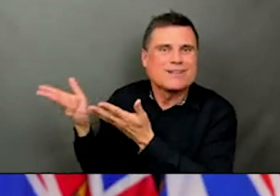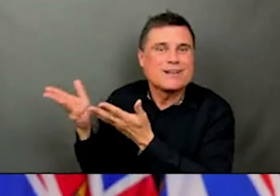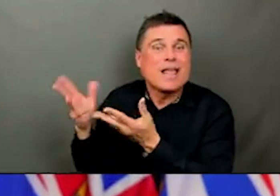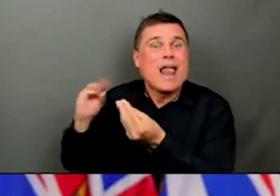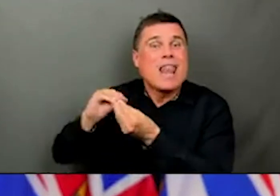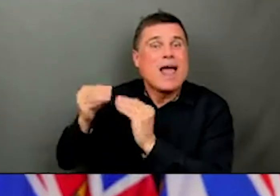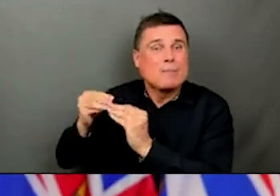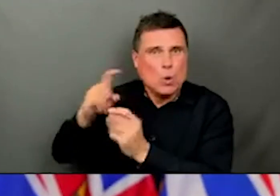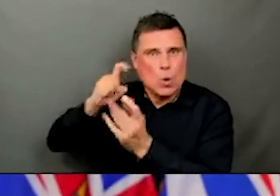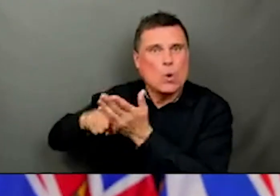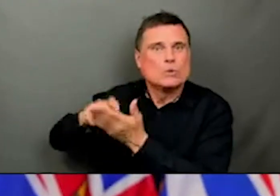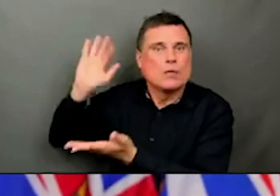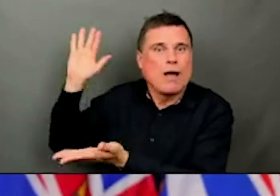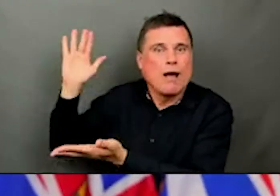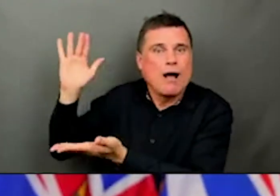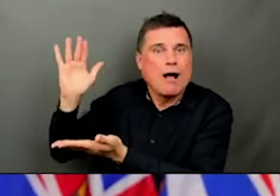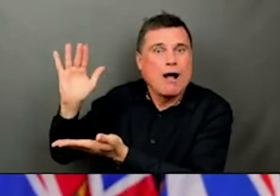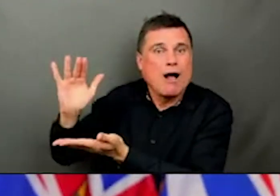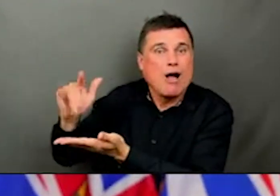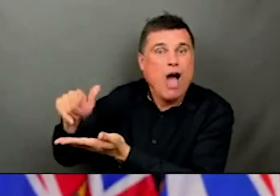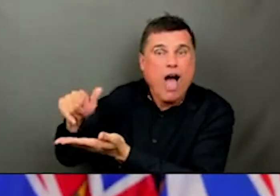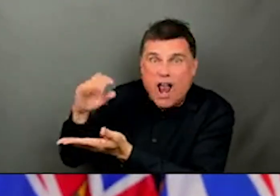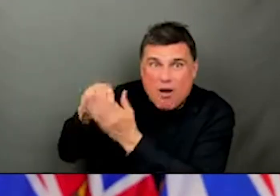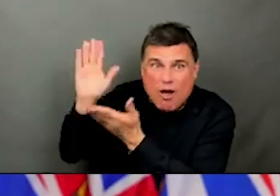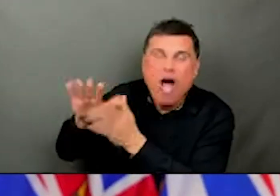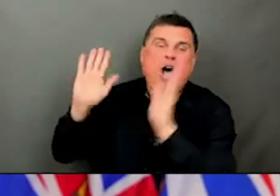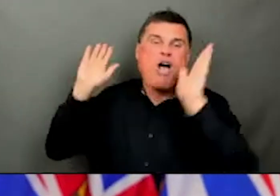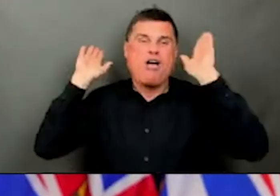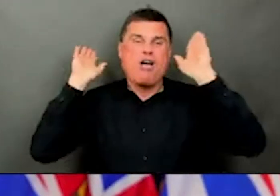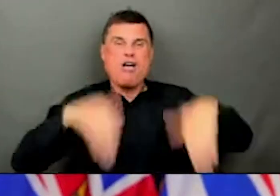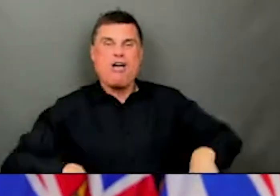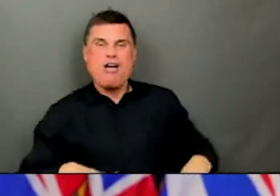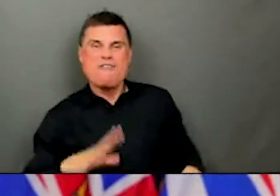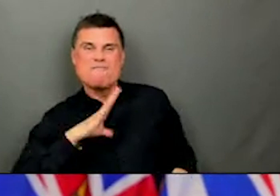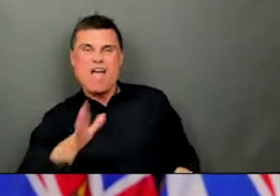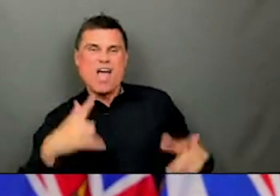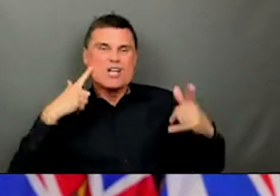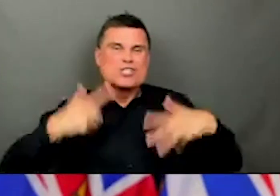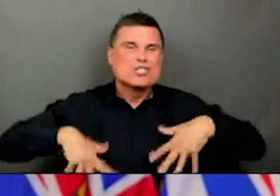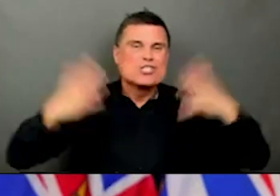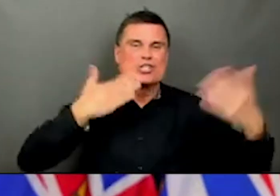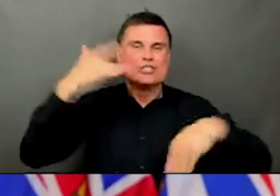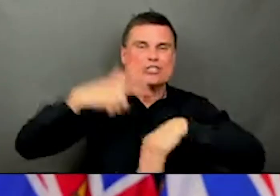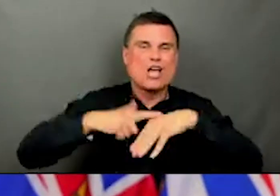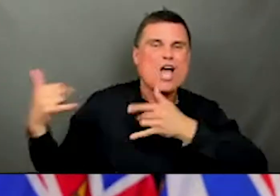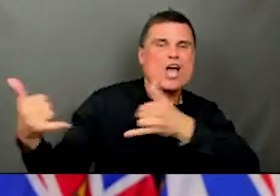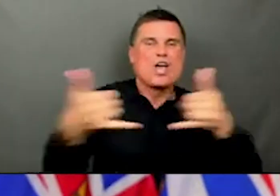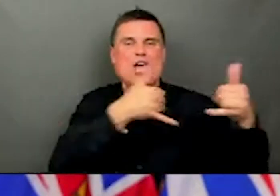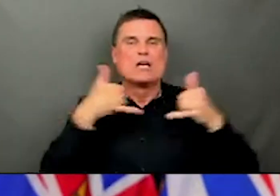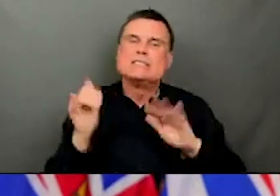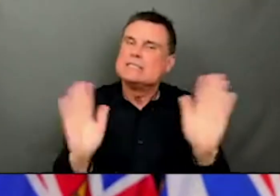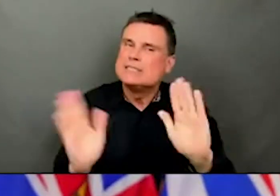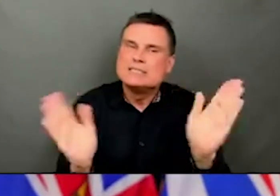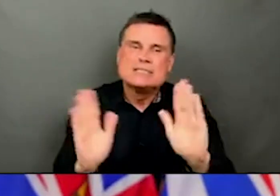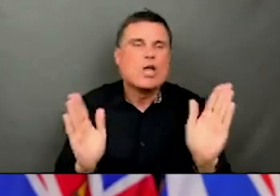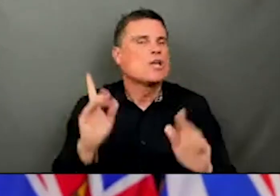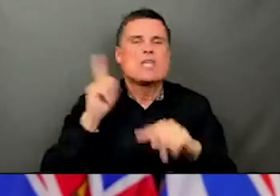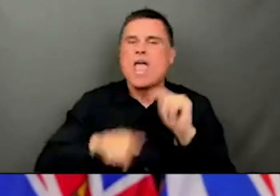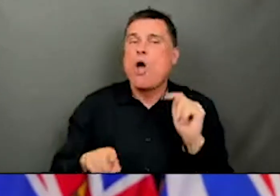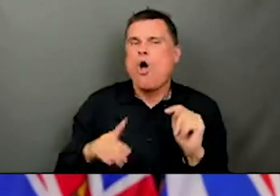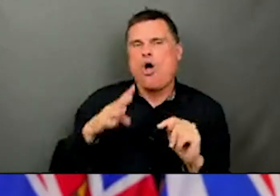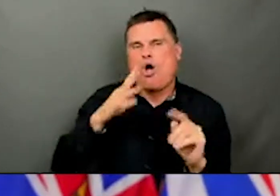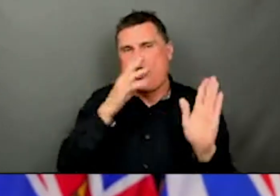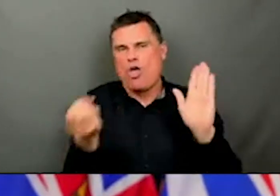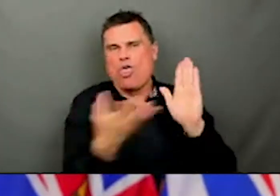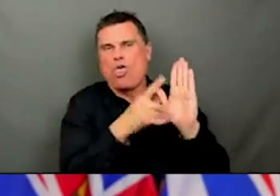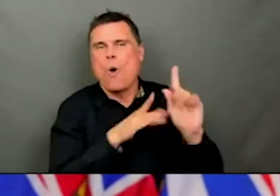not done yet. And I really encourage people to please, please, please follow the rules. Don't look for loopholes. Don't try and get around things. Enjoy a